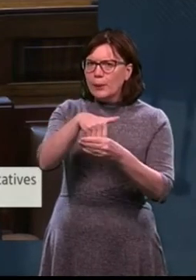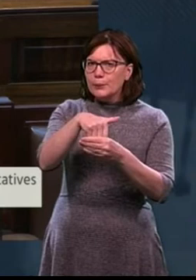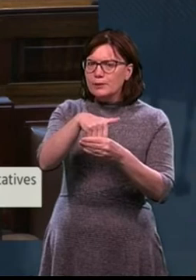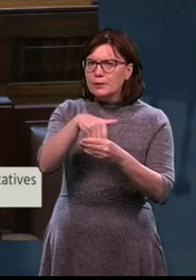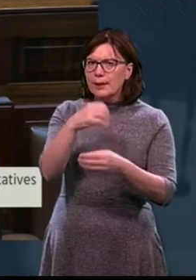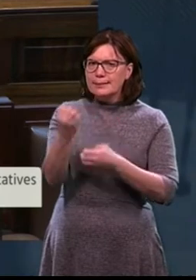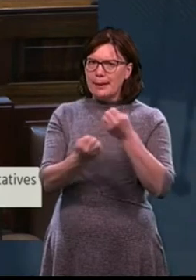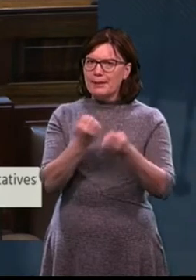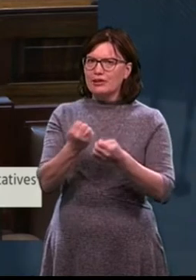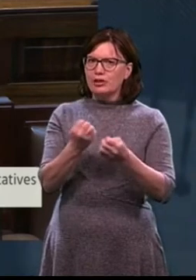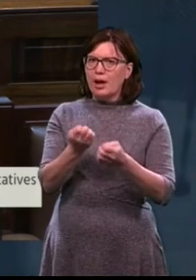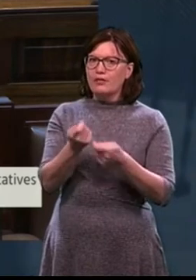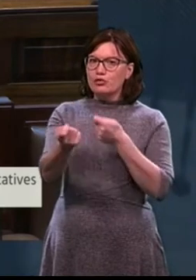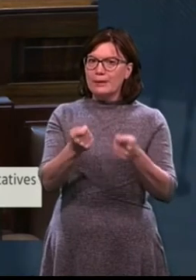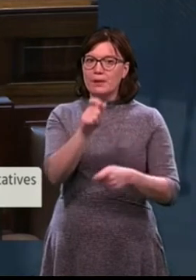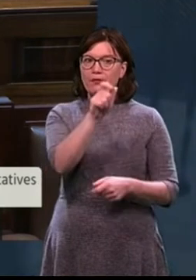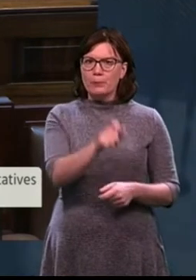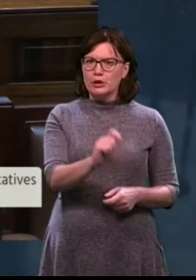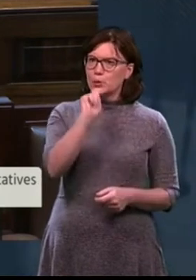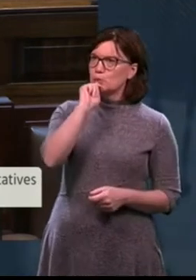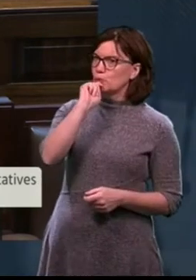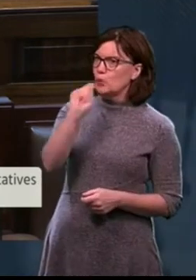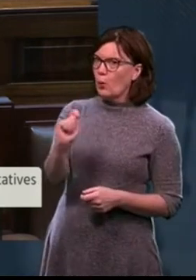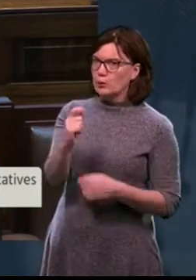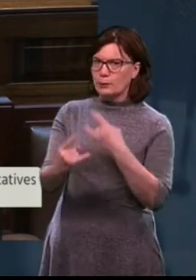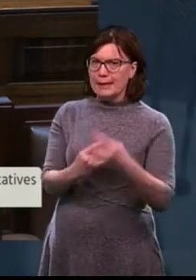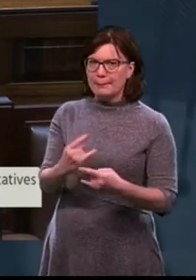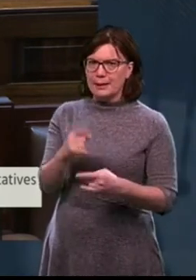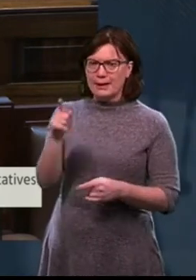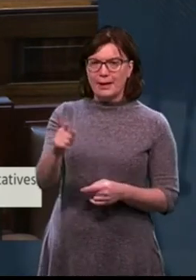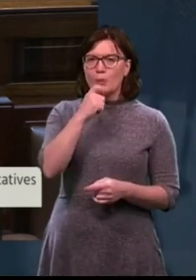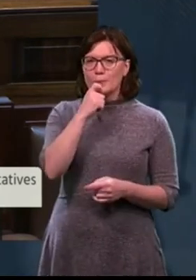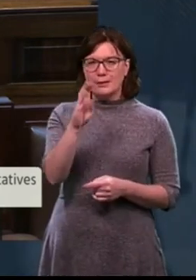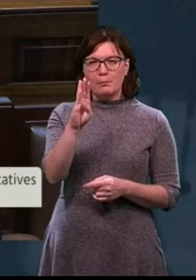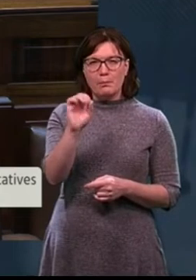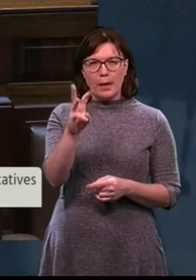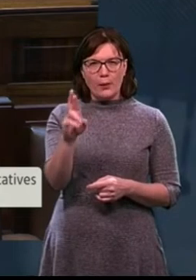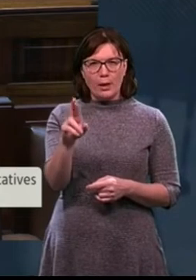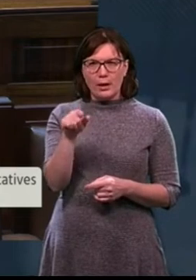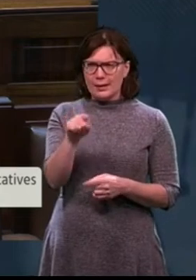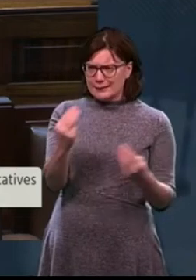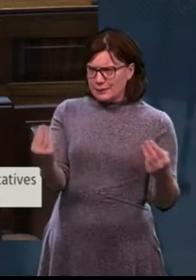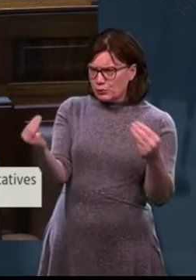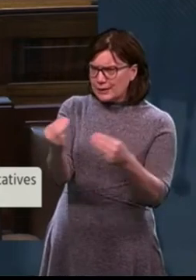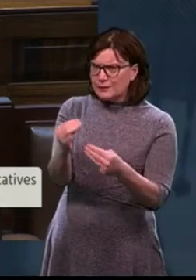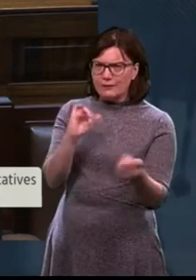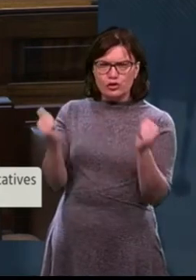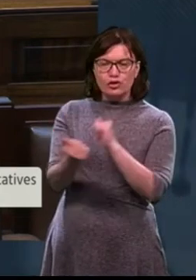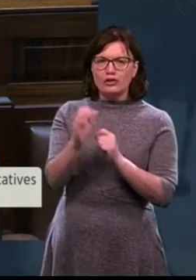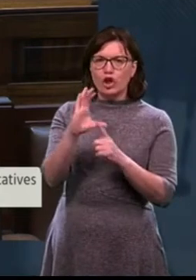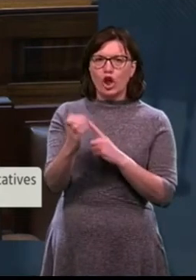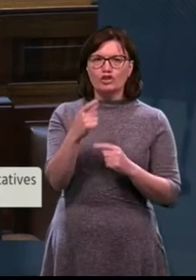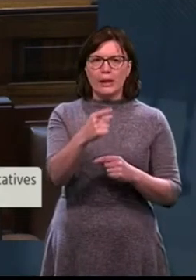of the treatment of the whistleblower in this case. Because it's really important that that happens and that we change that kind of